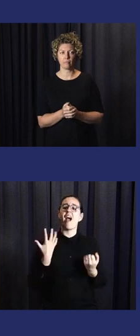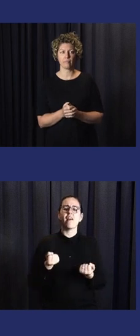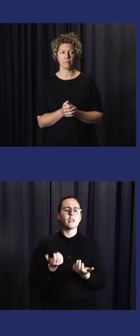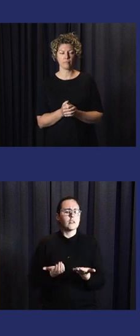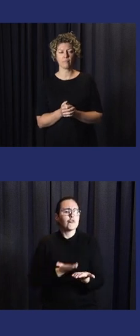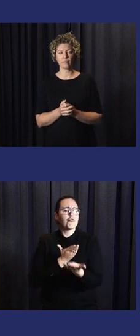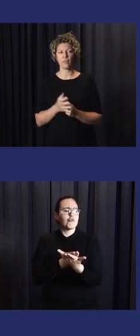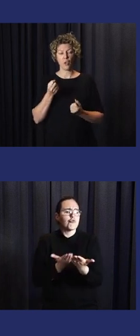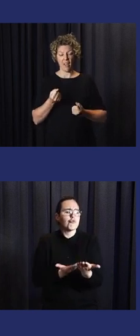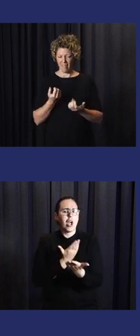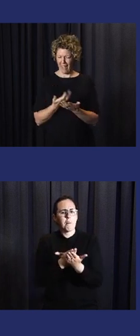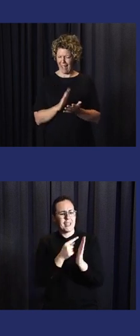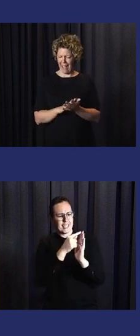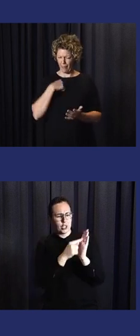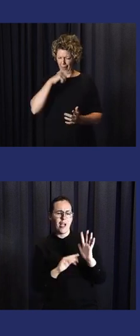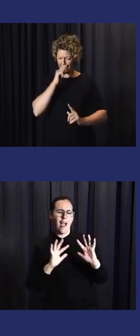early actions.